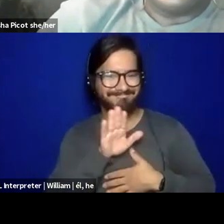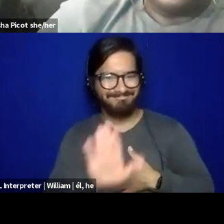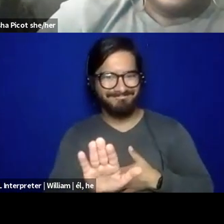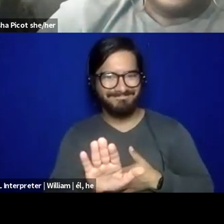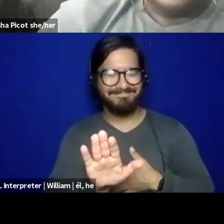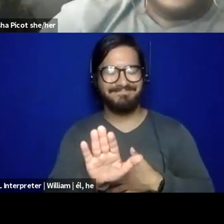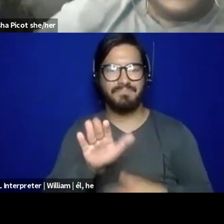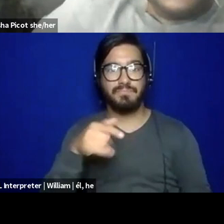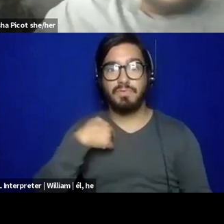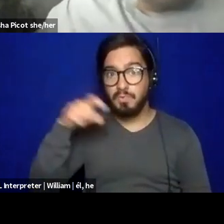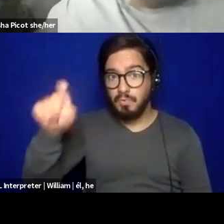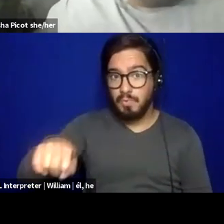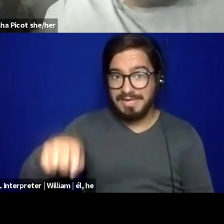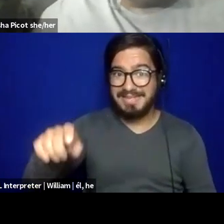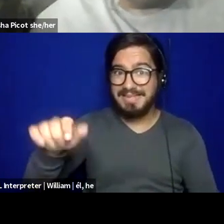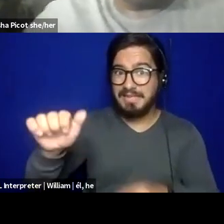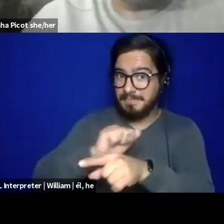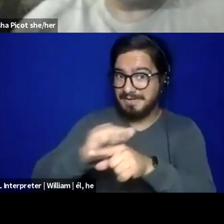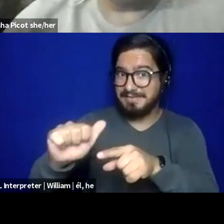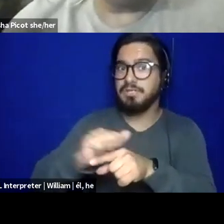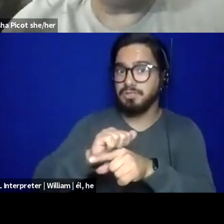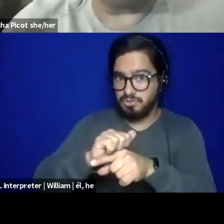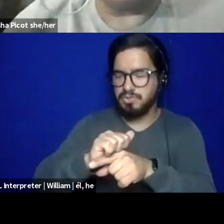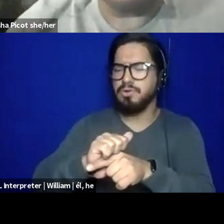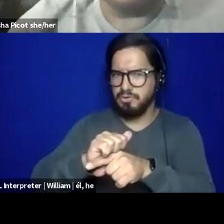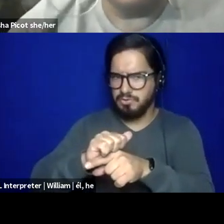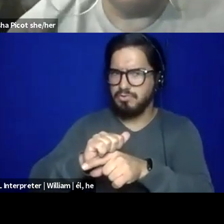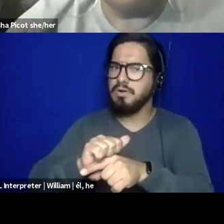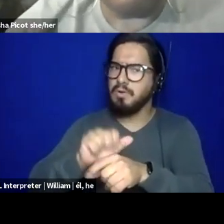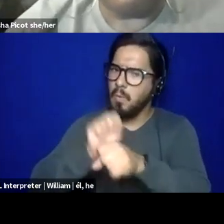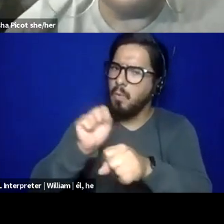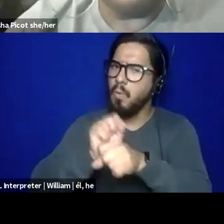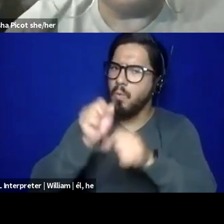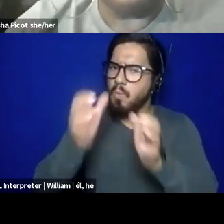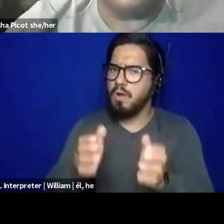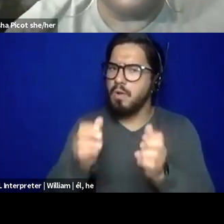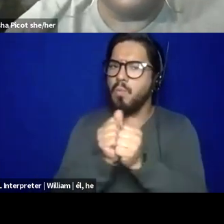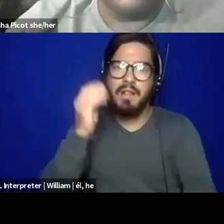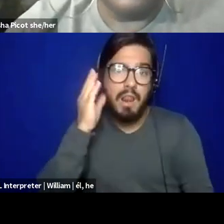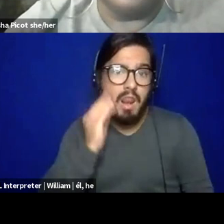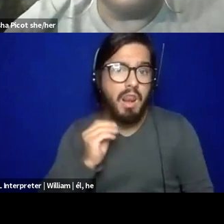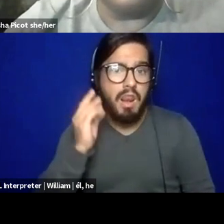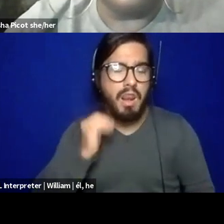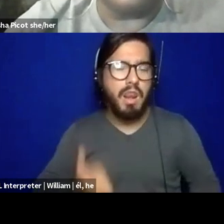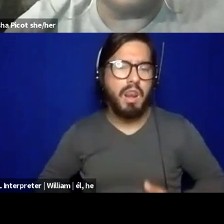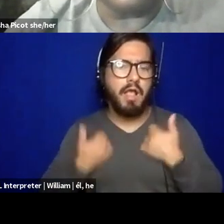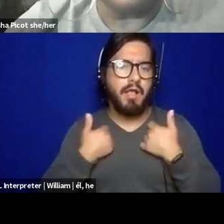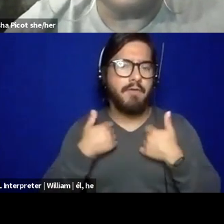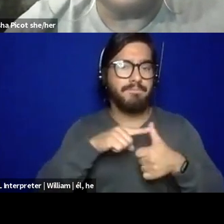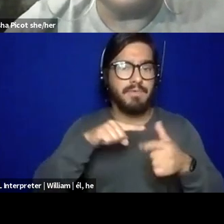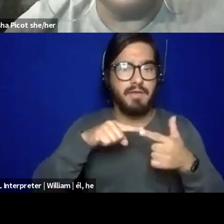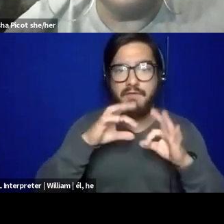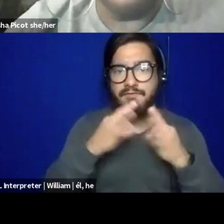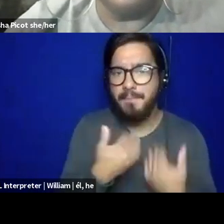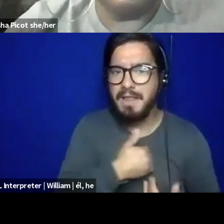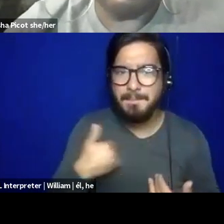need practitioners, um, people with lived experience, family members, all of us, every single one of us